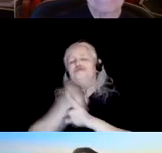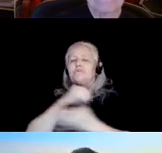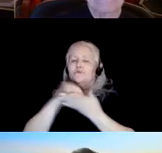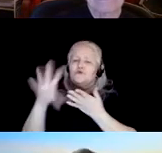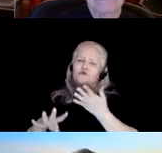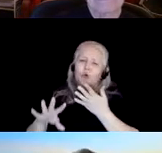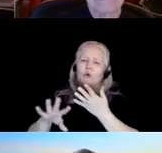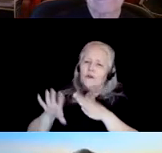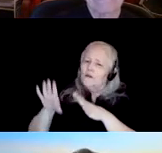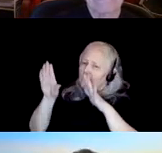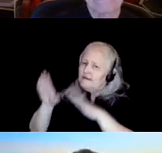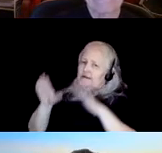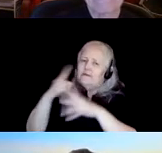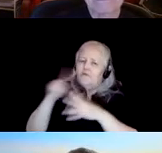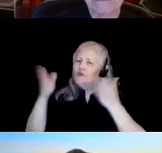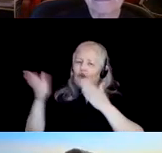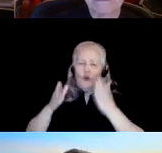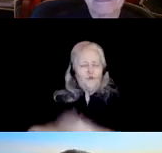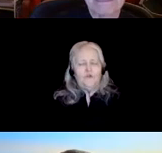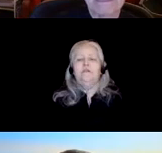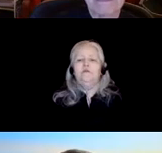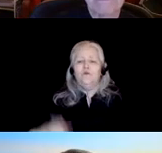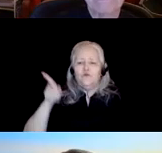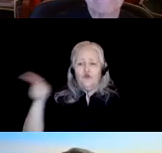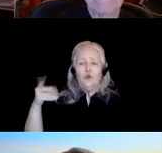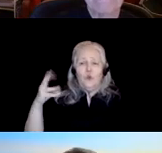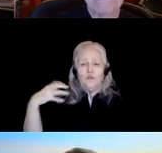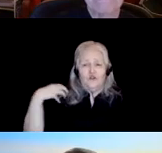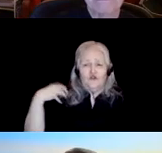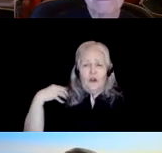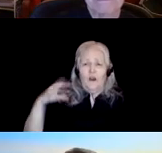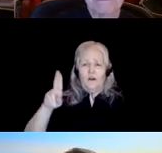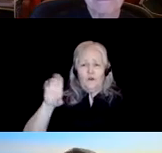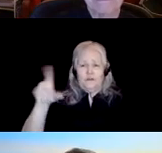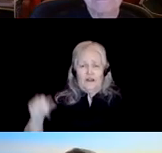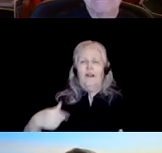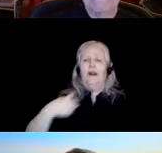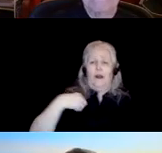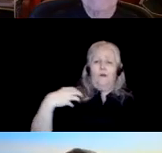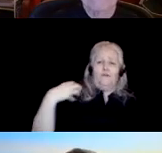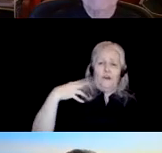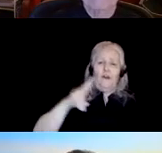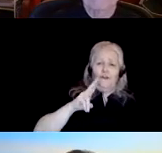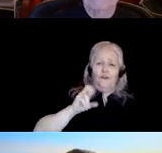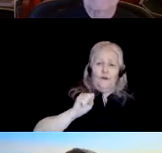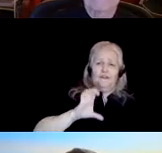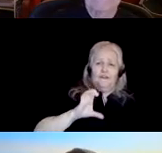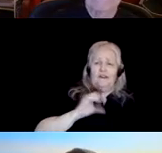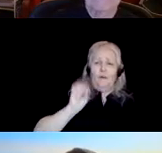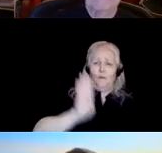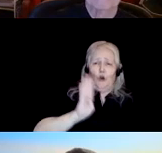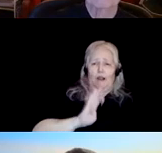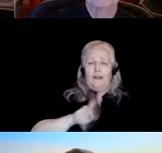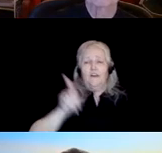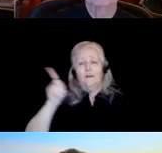to serve. She was chair of her department at UCLA, I was chair at USC and at Berkeley. She was